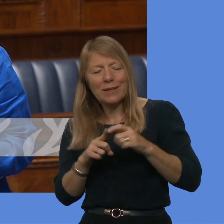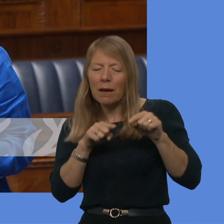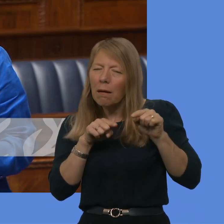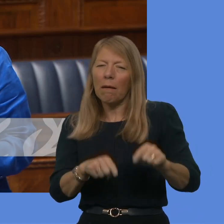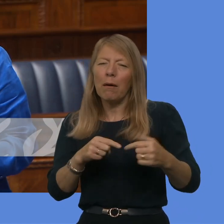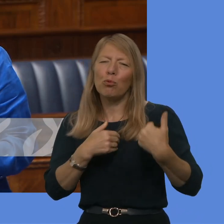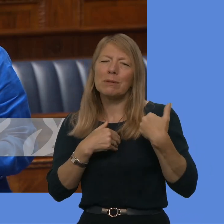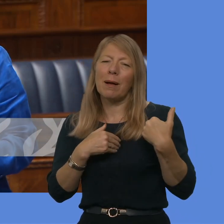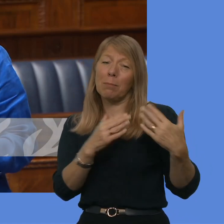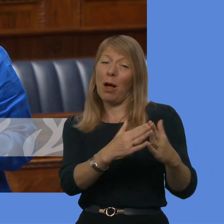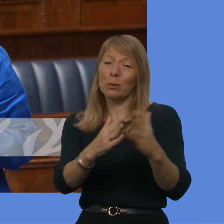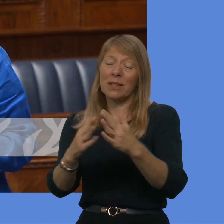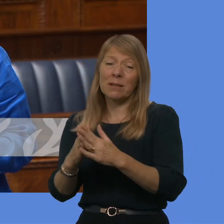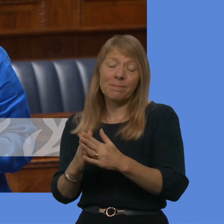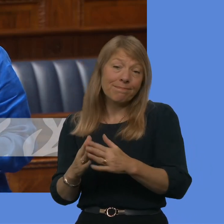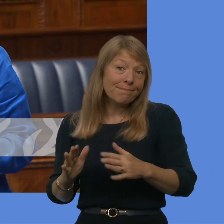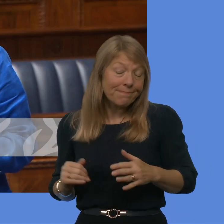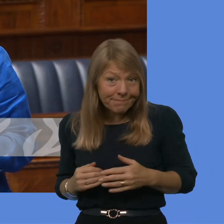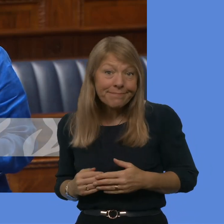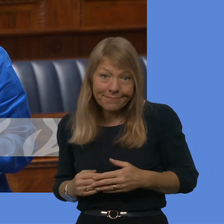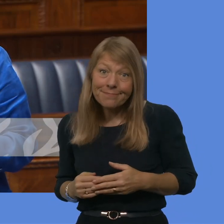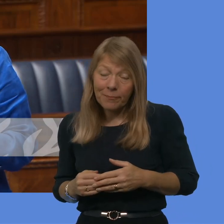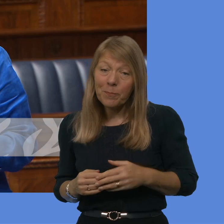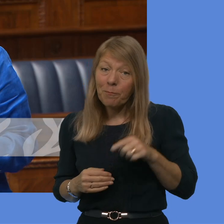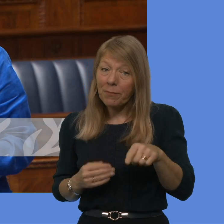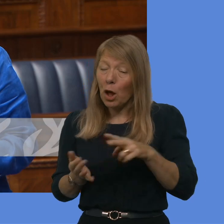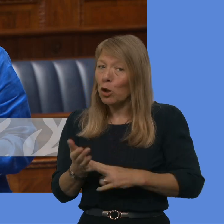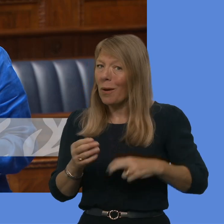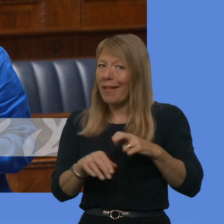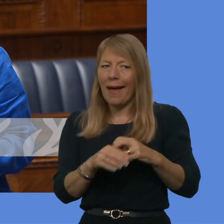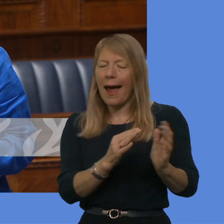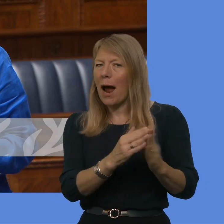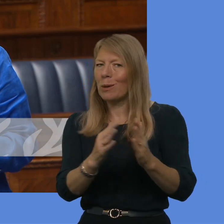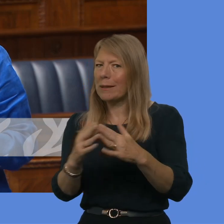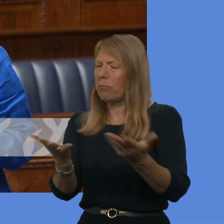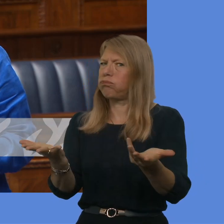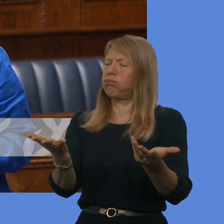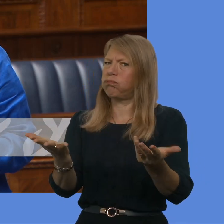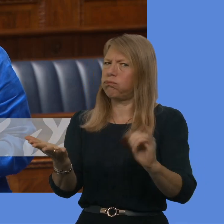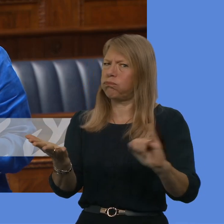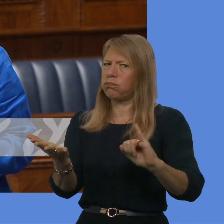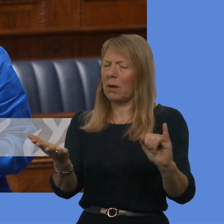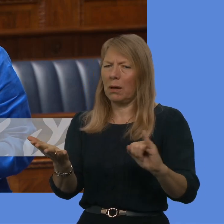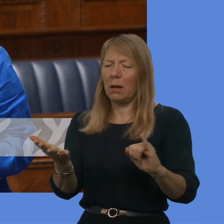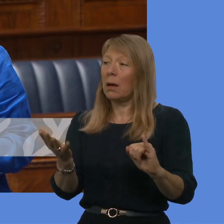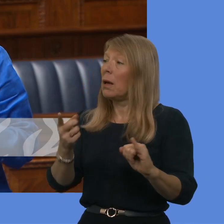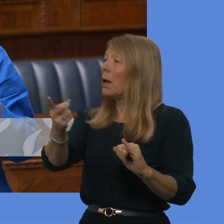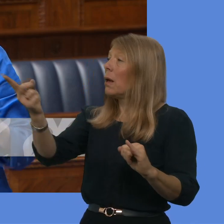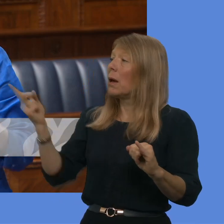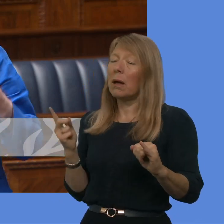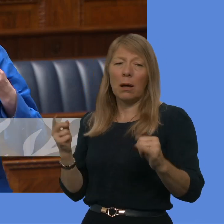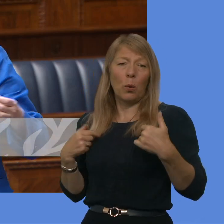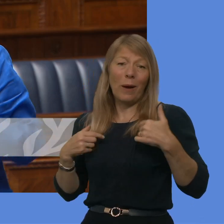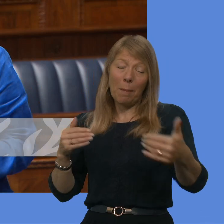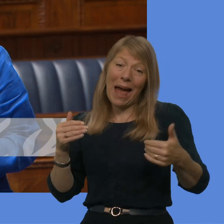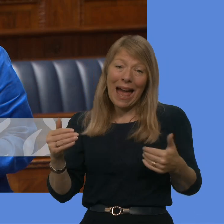of significant concern. To some extent, we are behind where some other jurisdictions are in relation to the housing crisis. But you